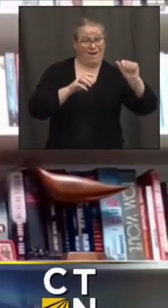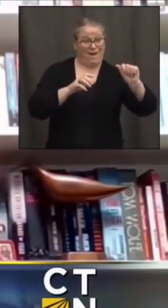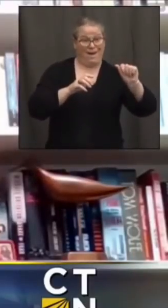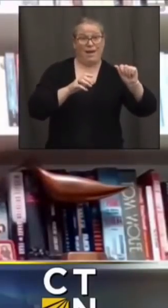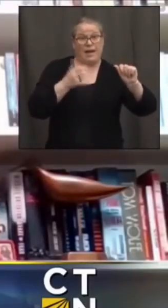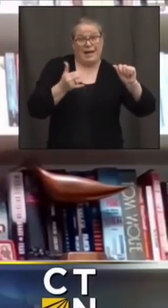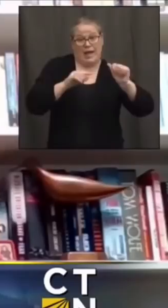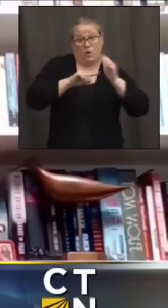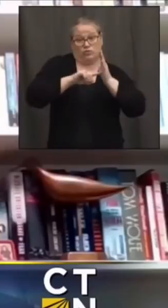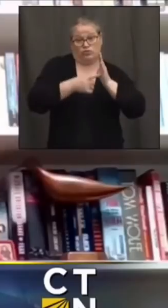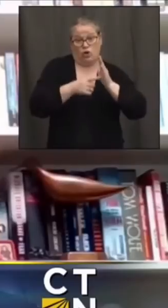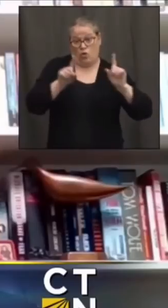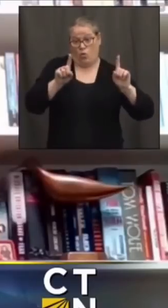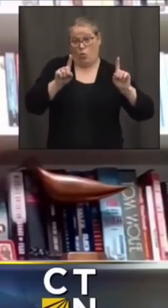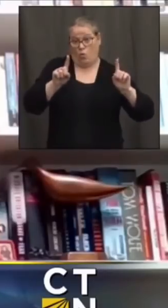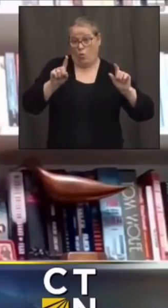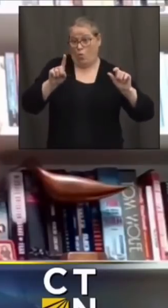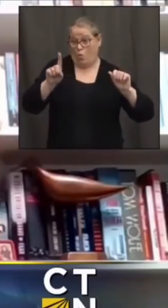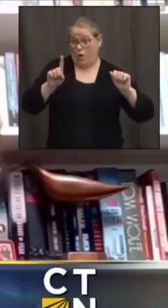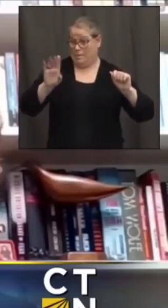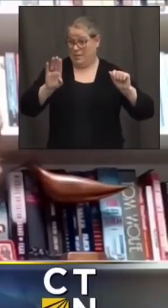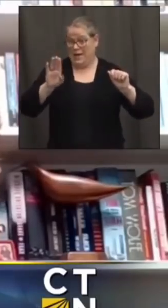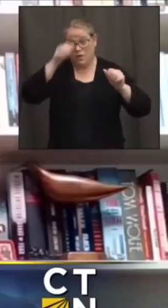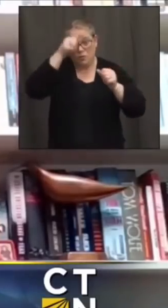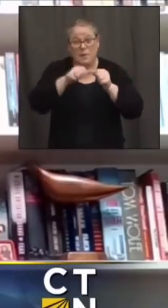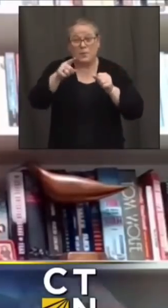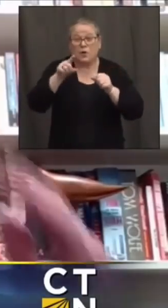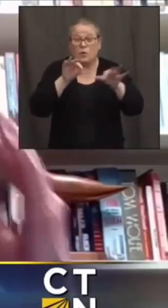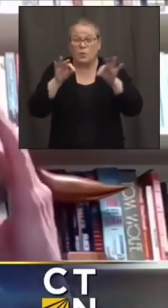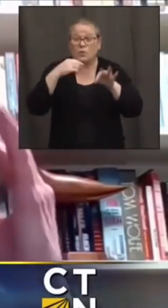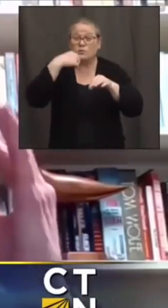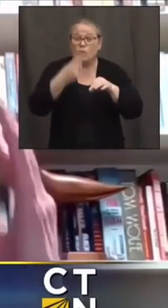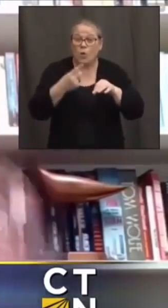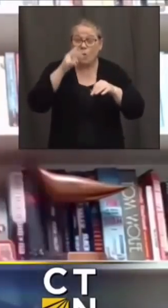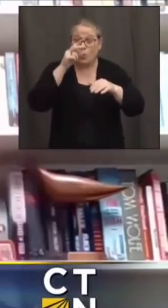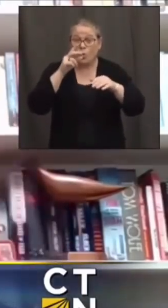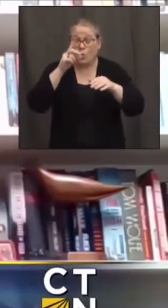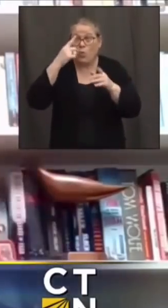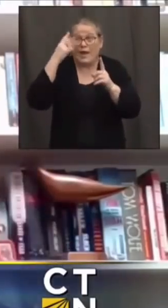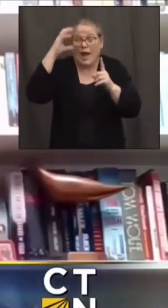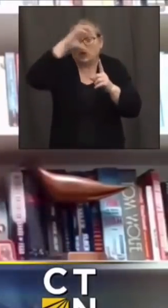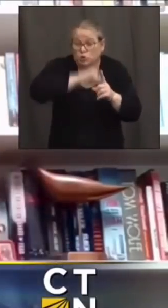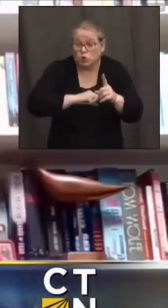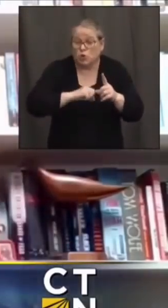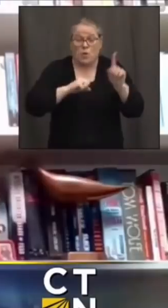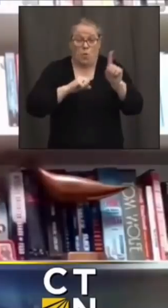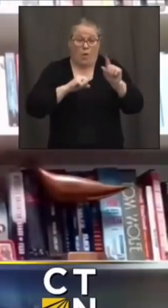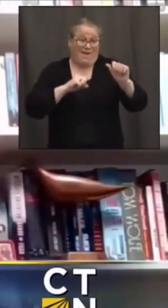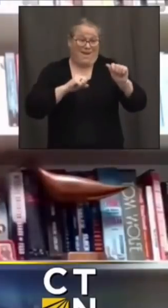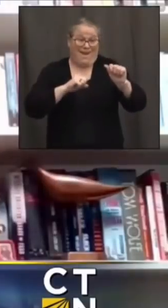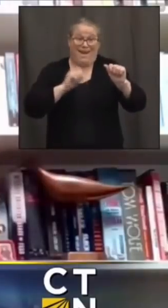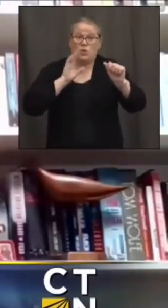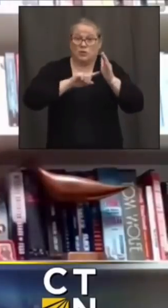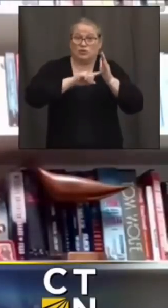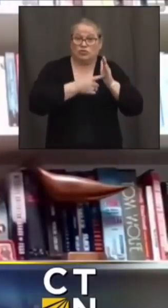we thought phase 1a was going to take us through most of january and that we wouldn't be starting 1b until the month of february but what we